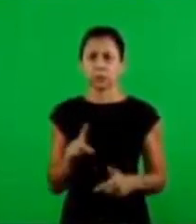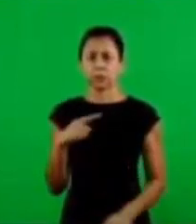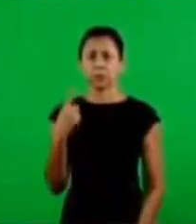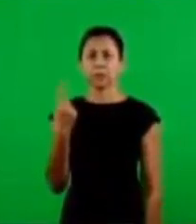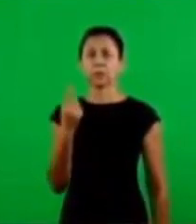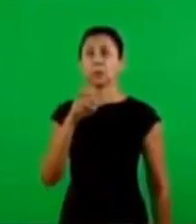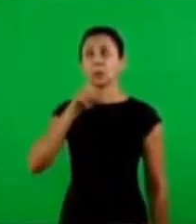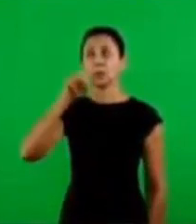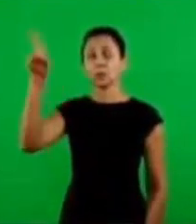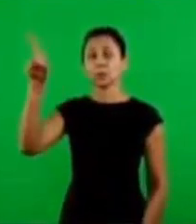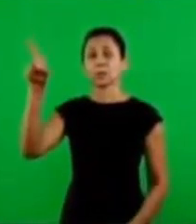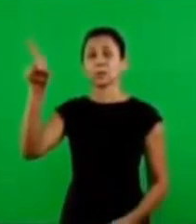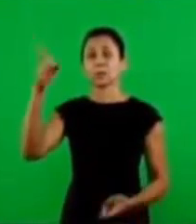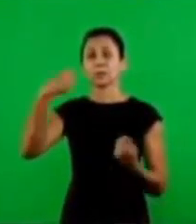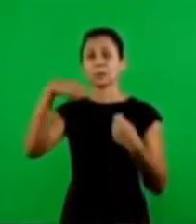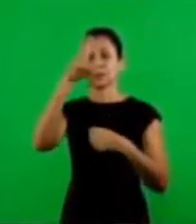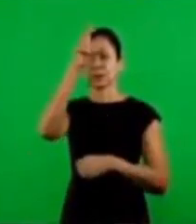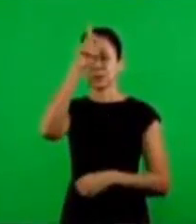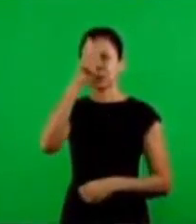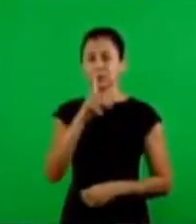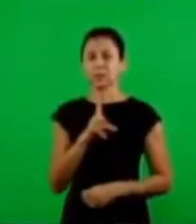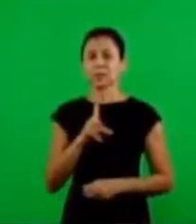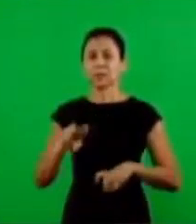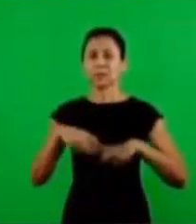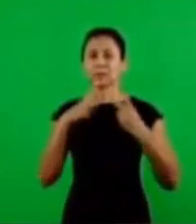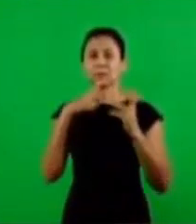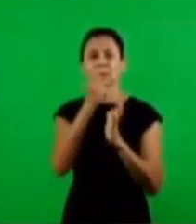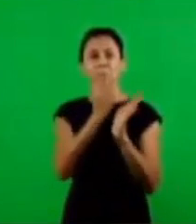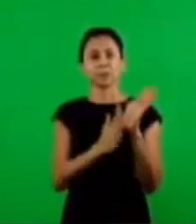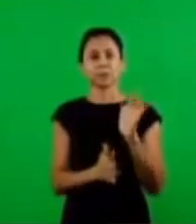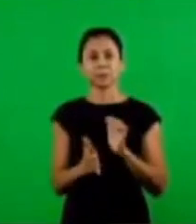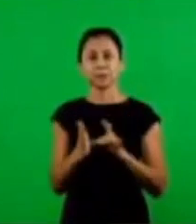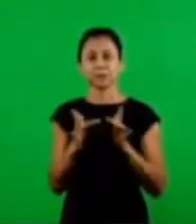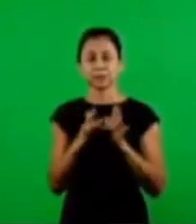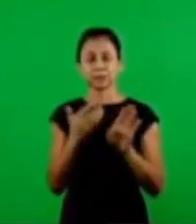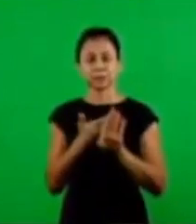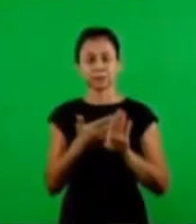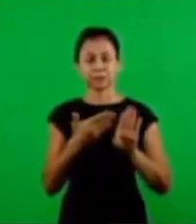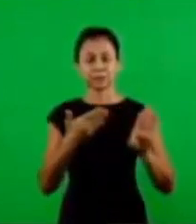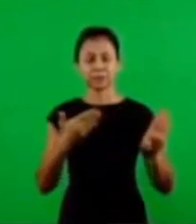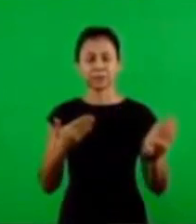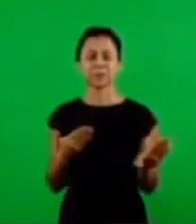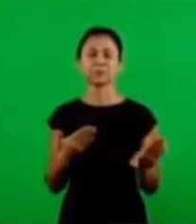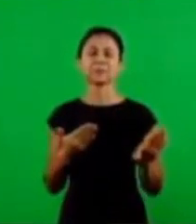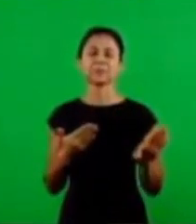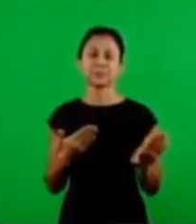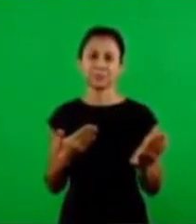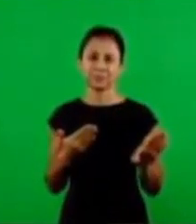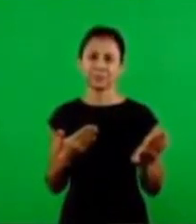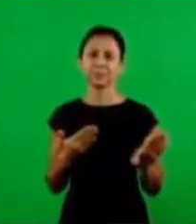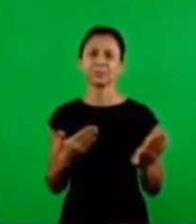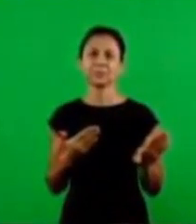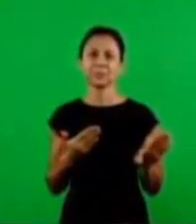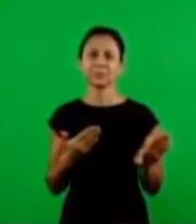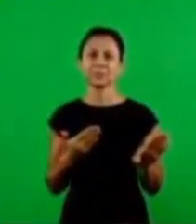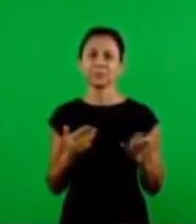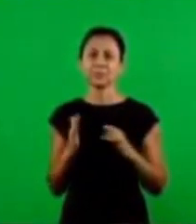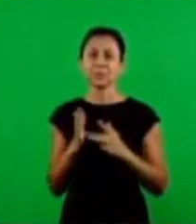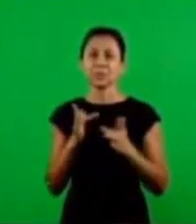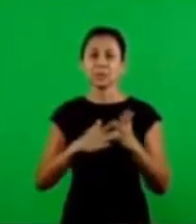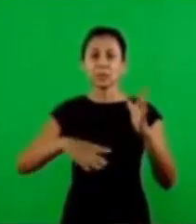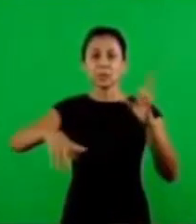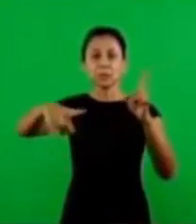ourselves holy because the Lord turned us holy. That's why the word holiness means separation.